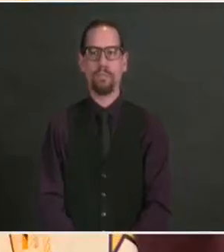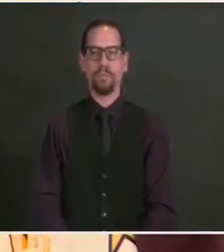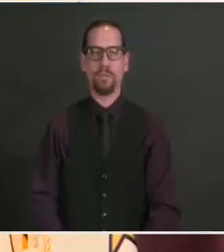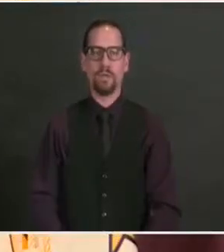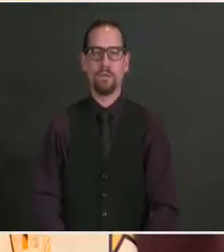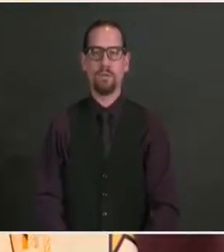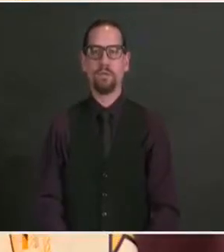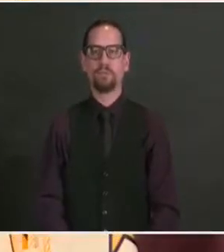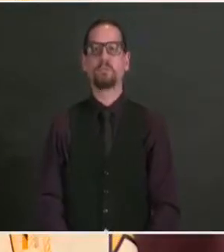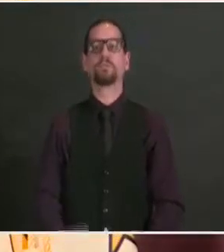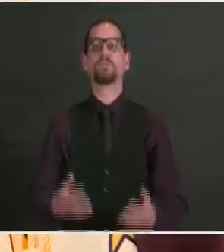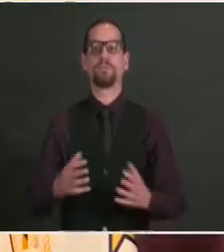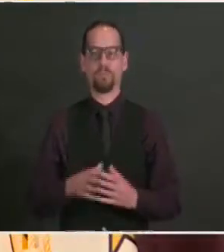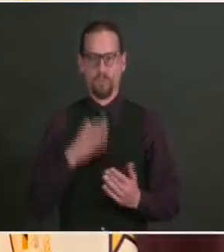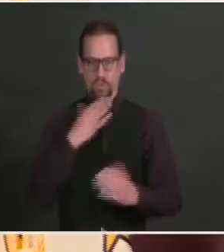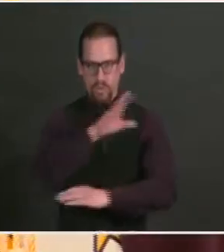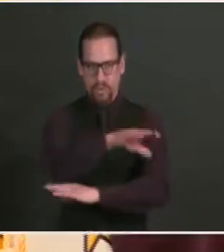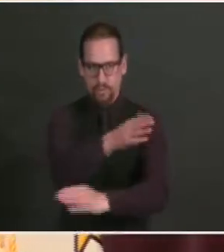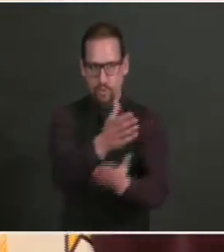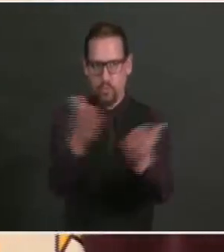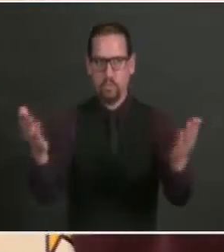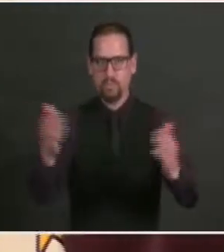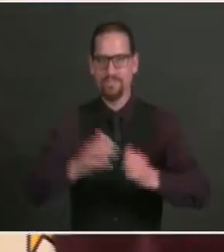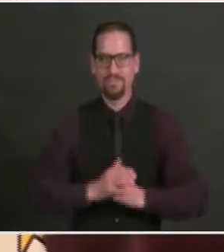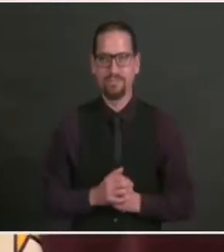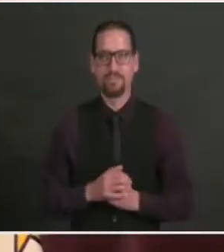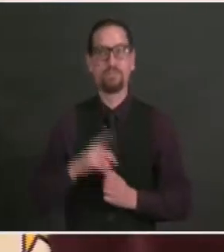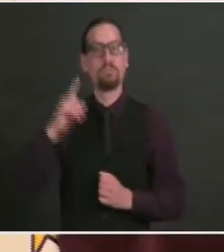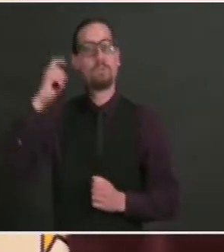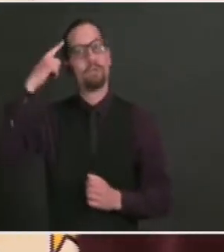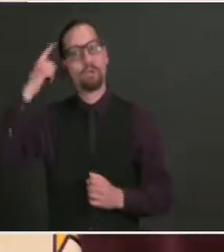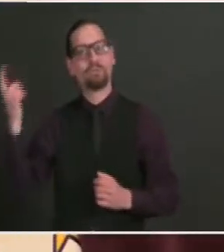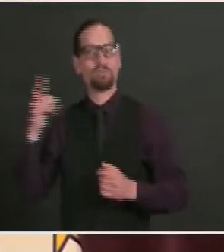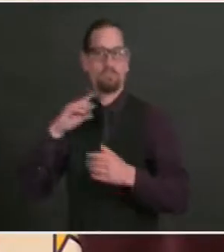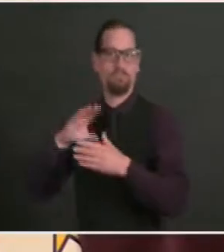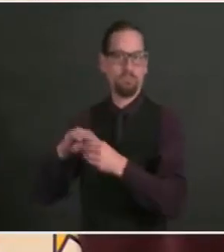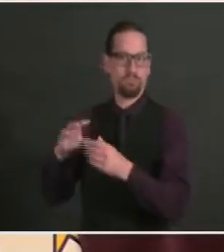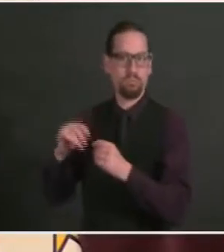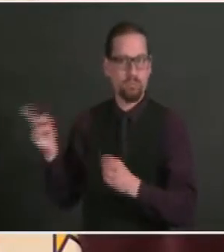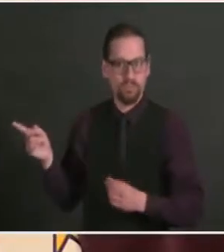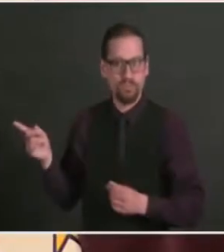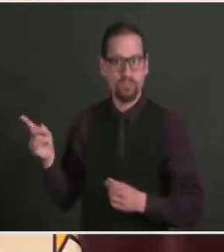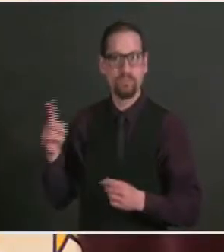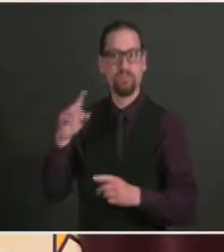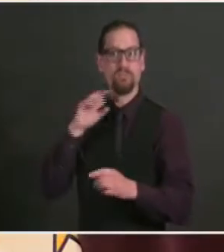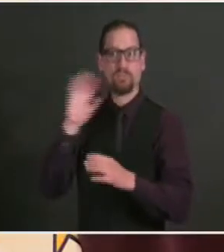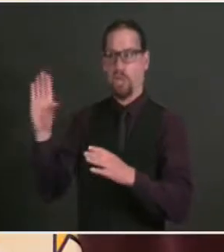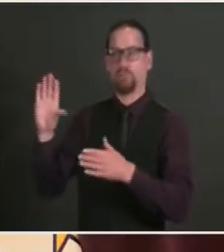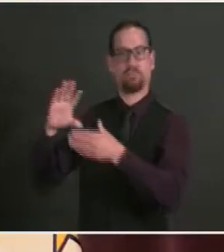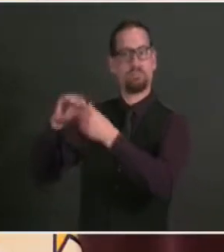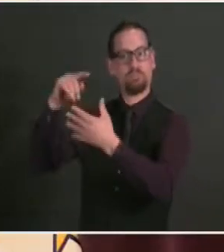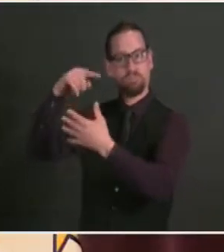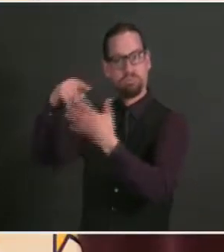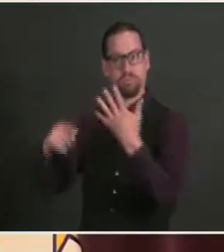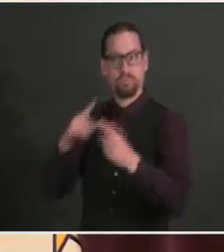Good afternoon, everyone. So as the governor shared, we had another strong week last week and I'll start with a brief overview of the numbers.